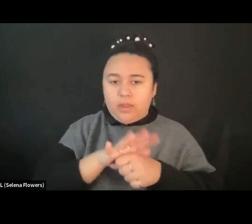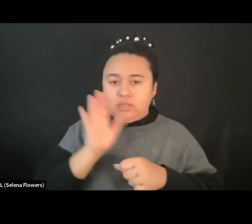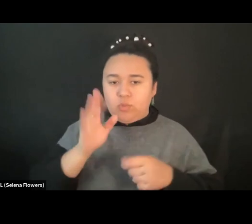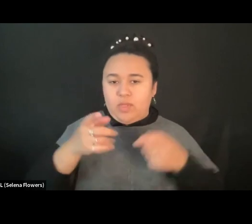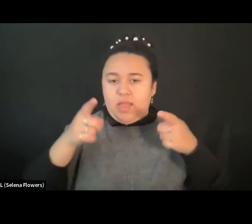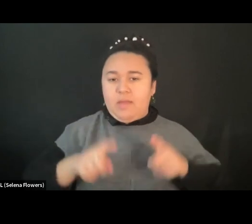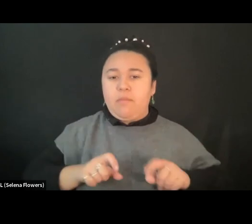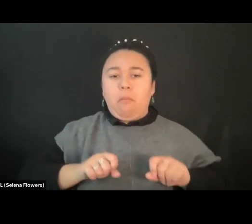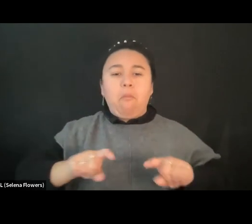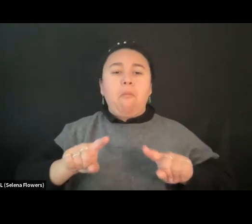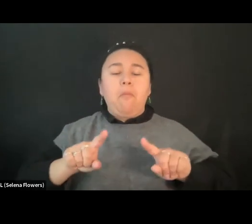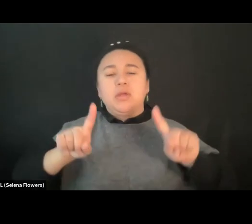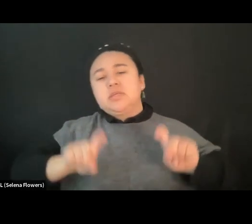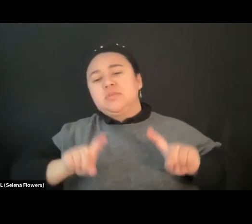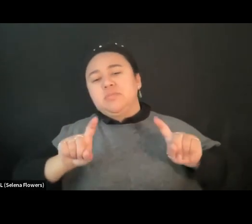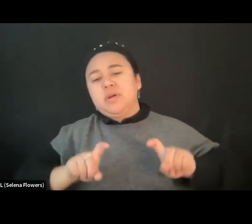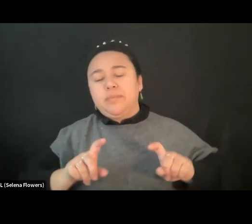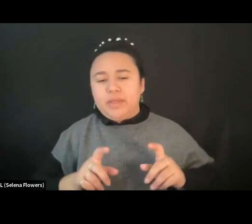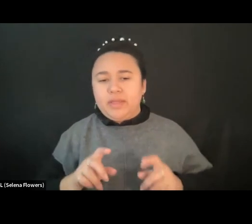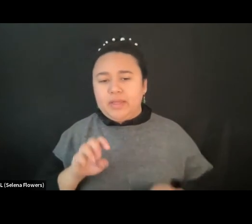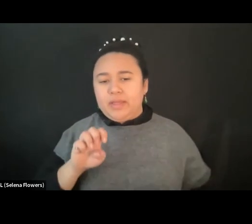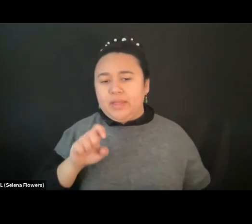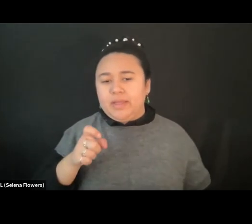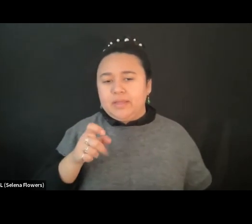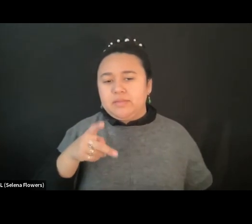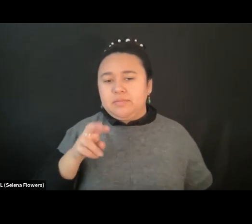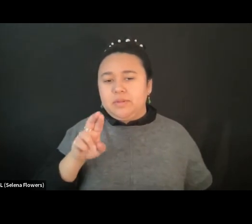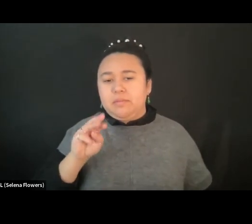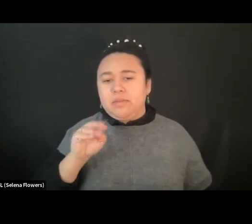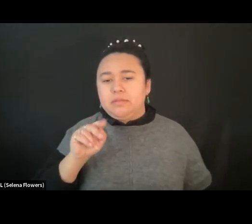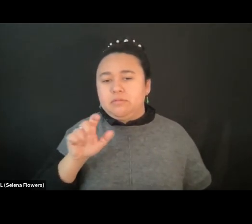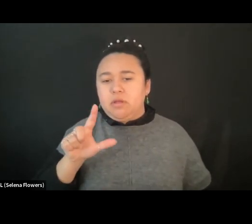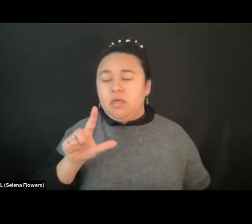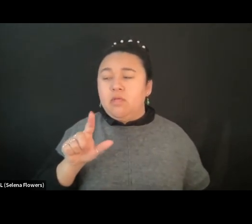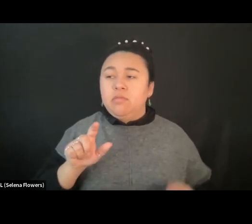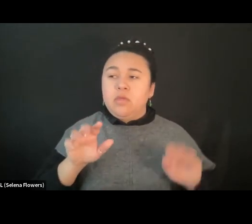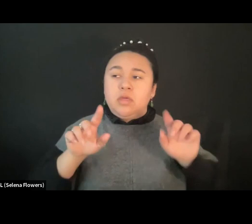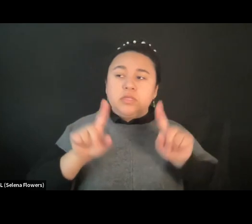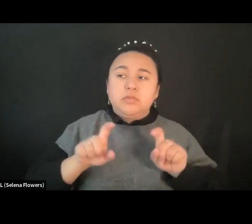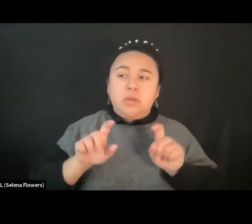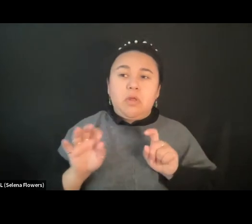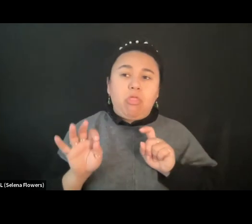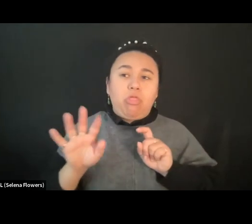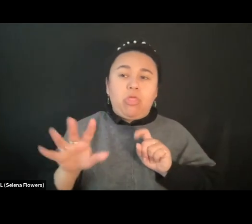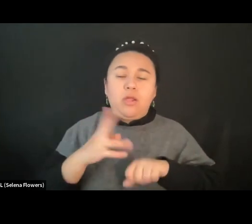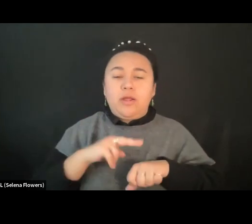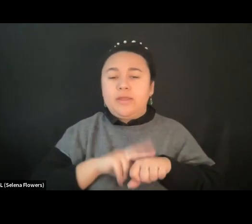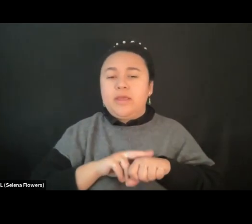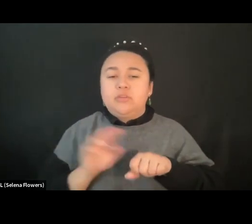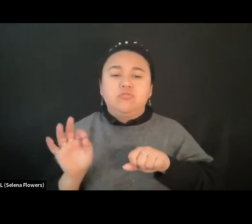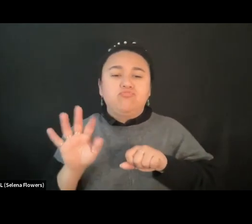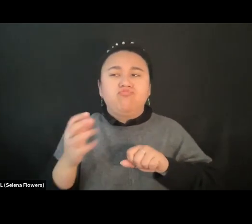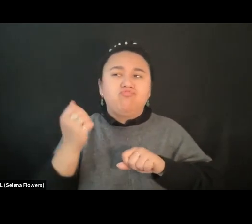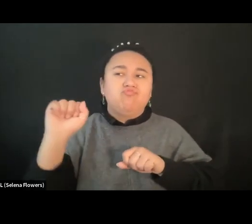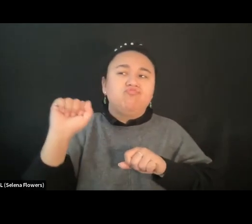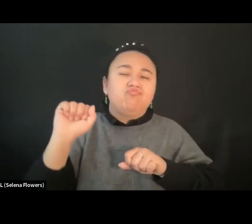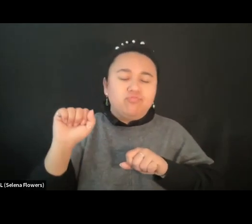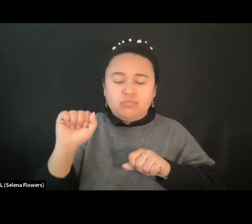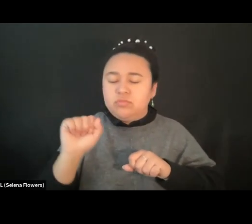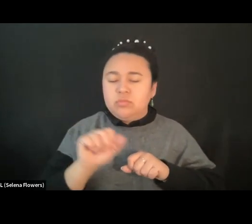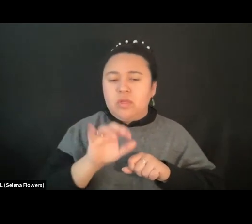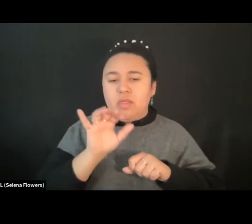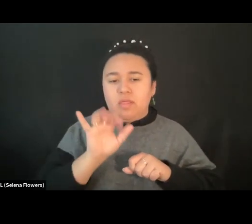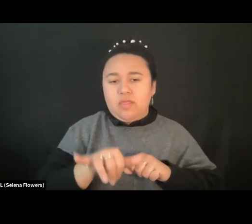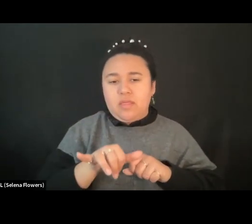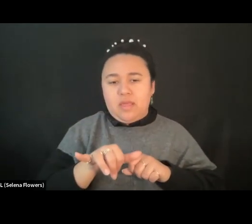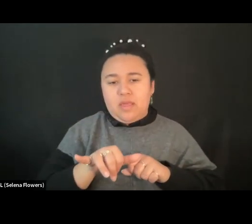And it is, I mean, out of this experimentation, that, as you said, organically, the